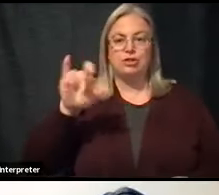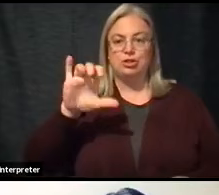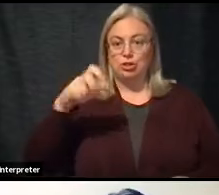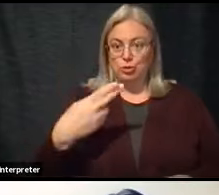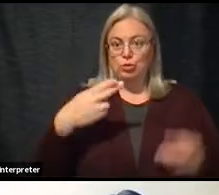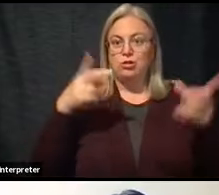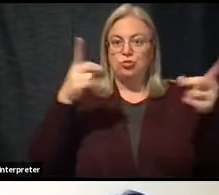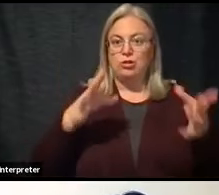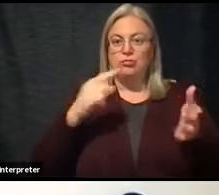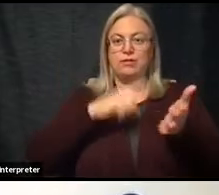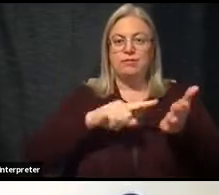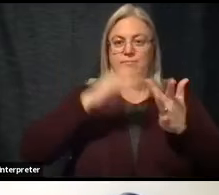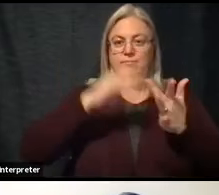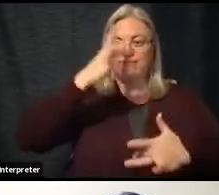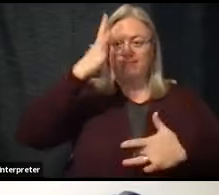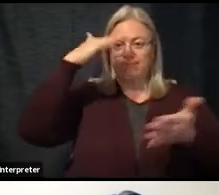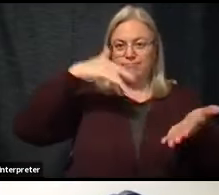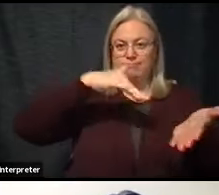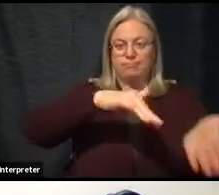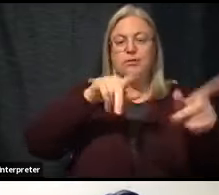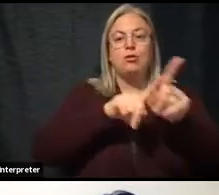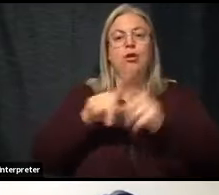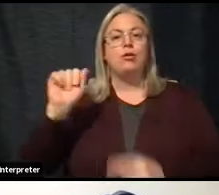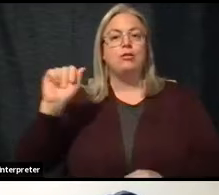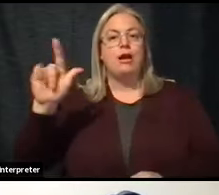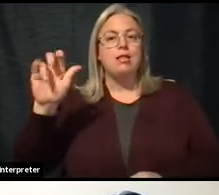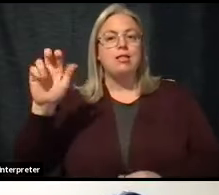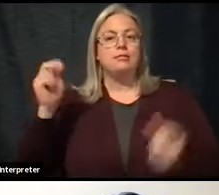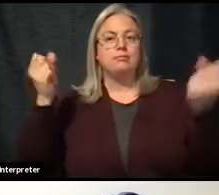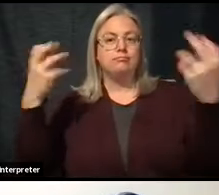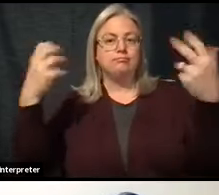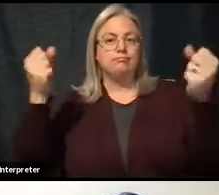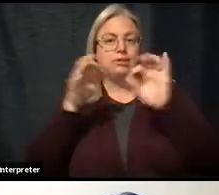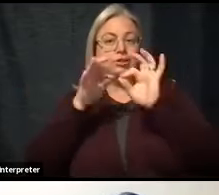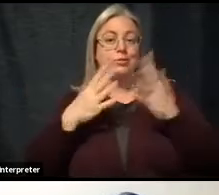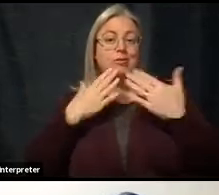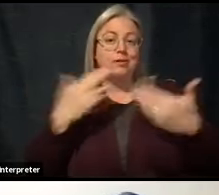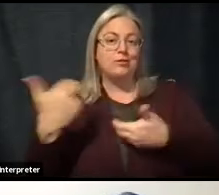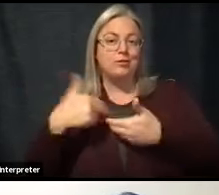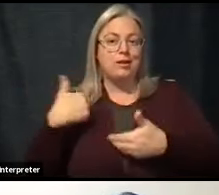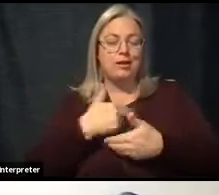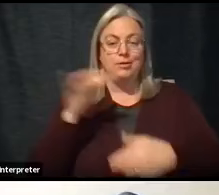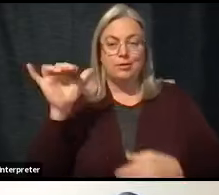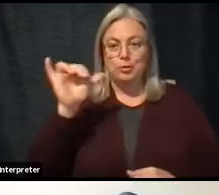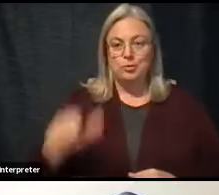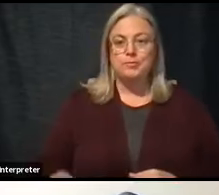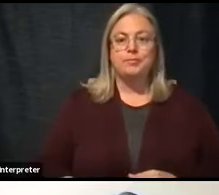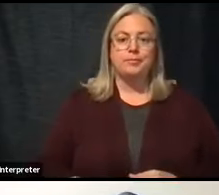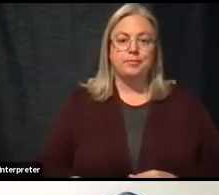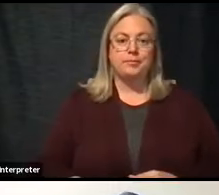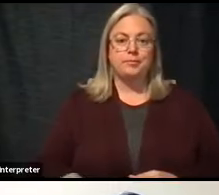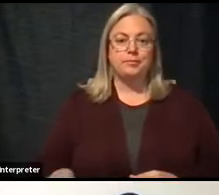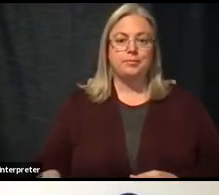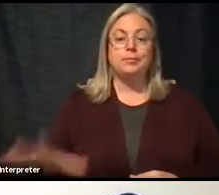both for being here. We also have Allison, our ASL interpreter. Thanks for being here as well. Dr. Areola, maybe you could